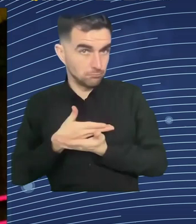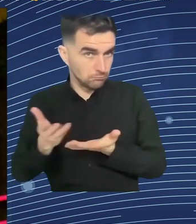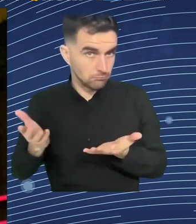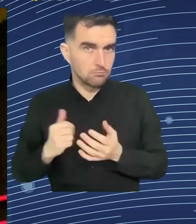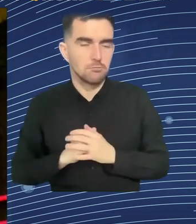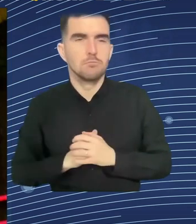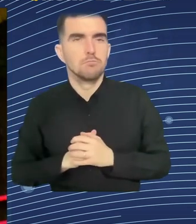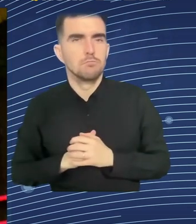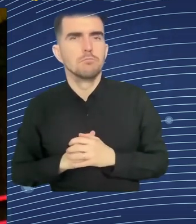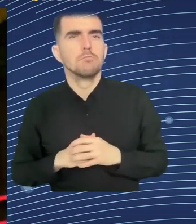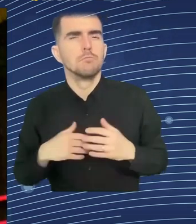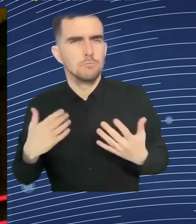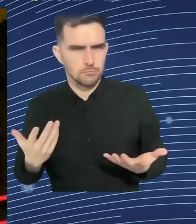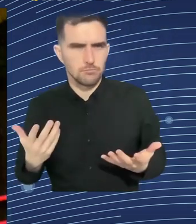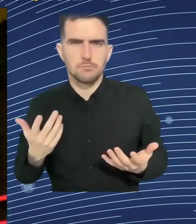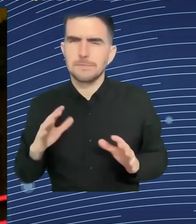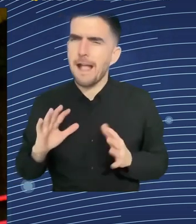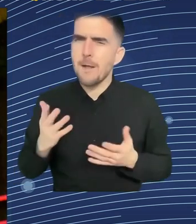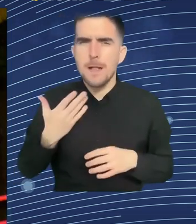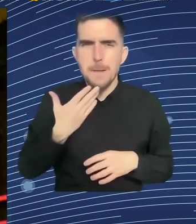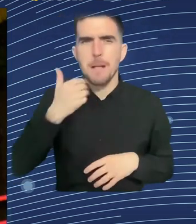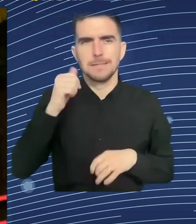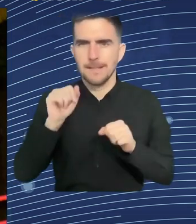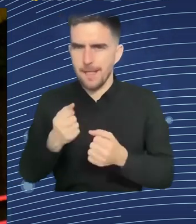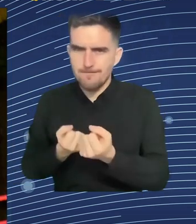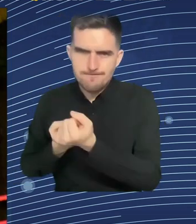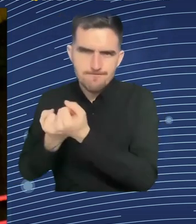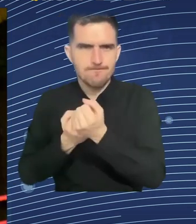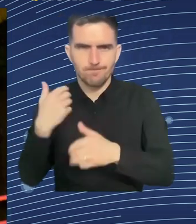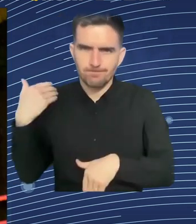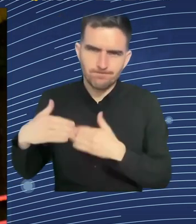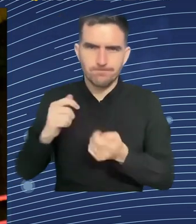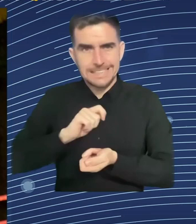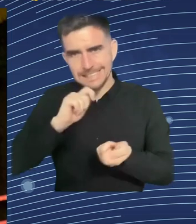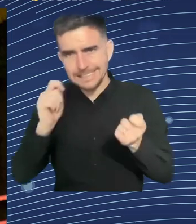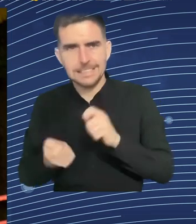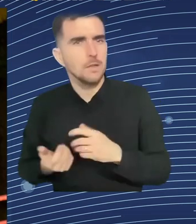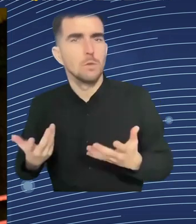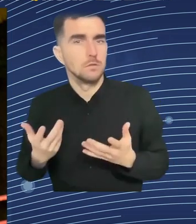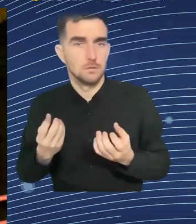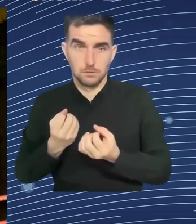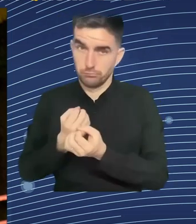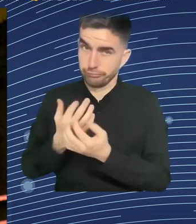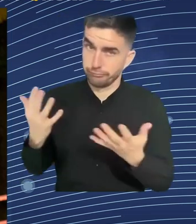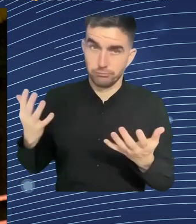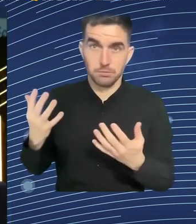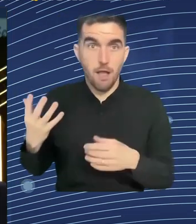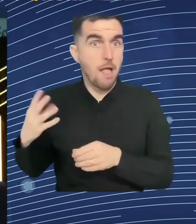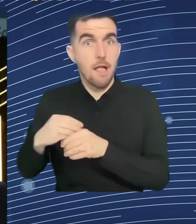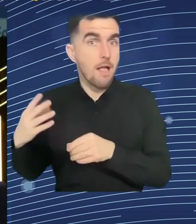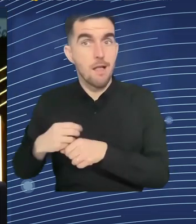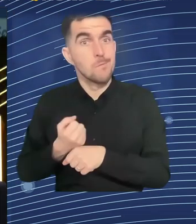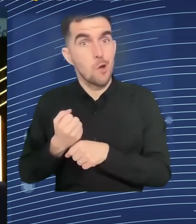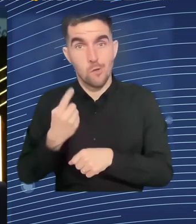100,000 people we've placed into jobs with 85% graduation rate and 80% of them are actually still in their jobs. Very